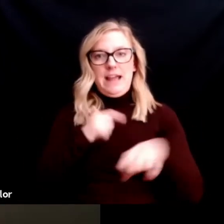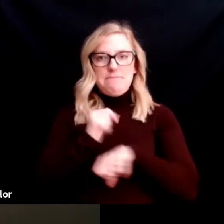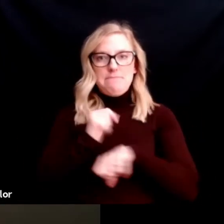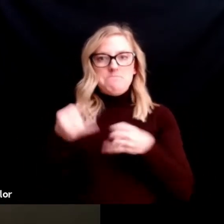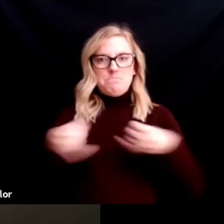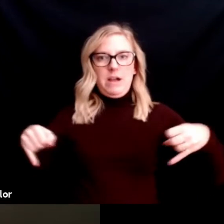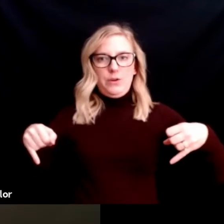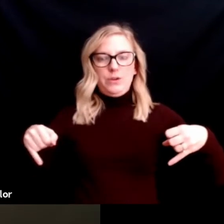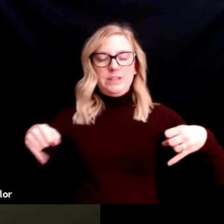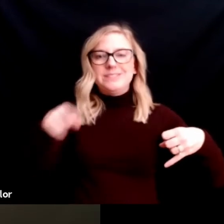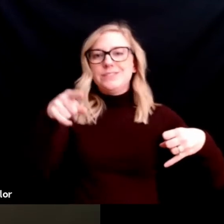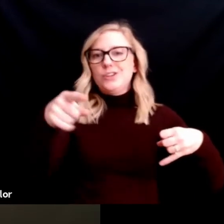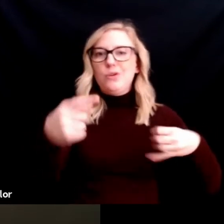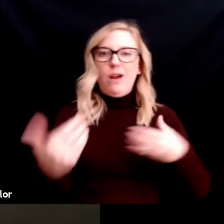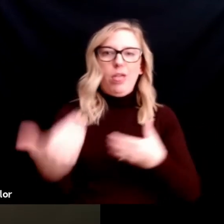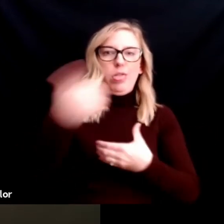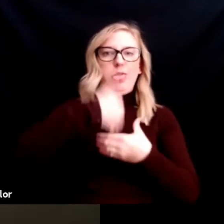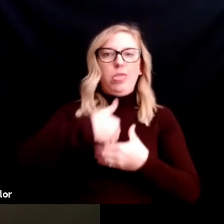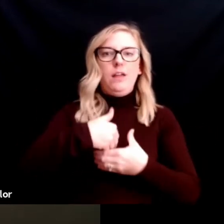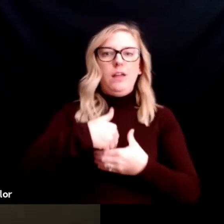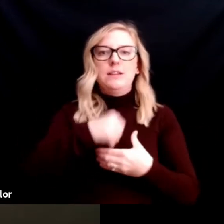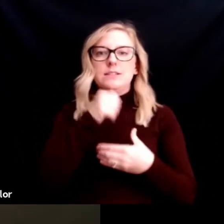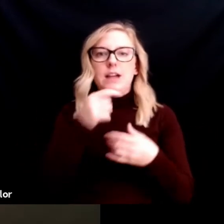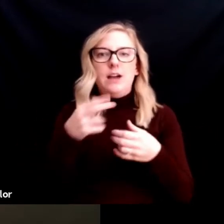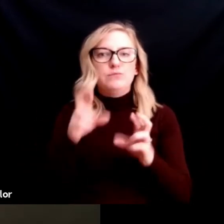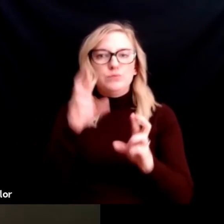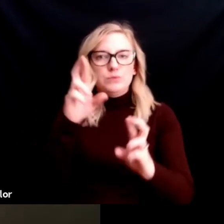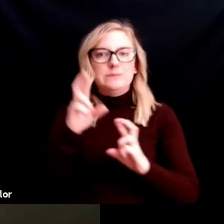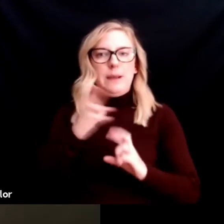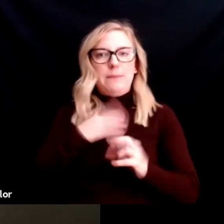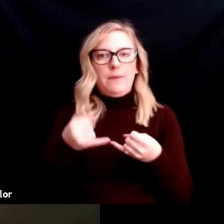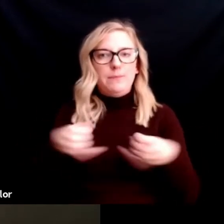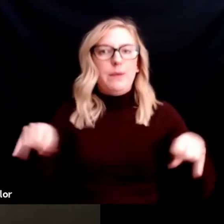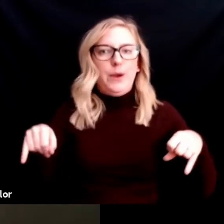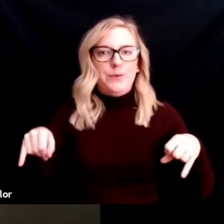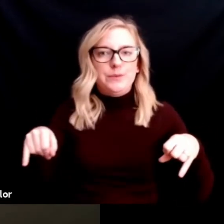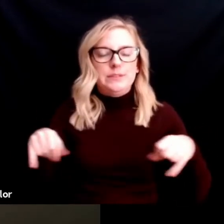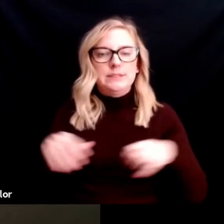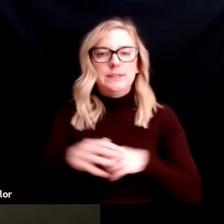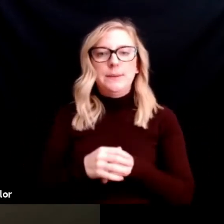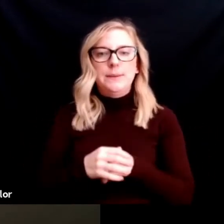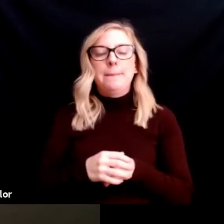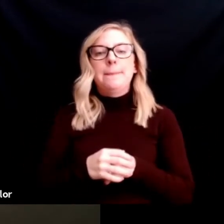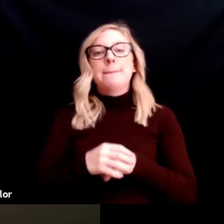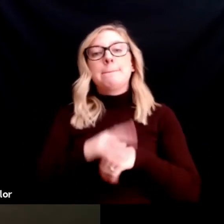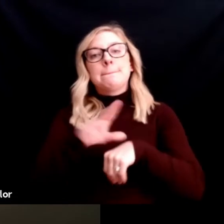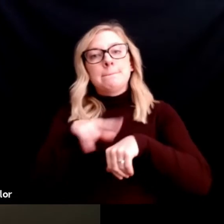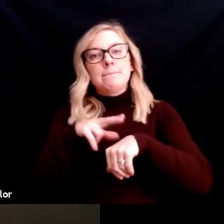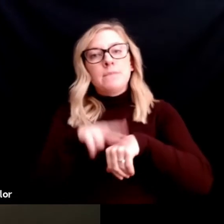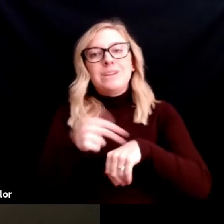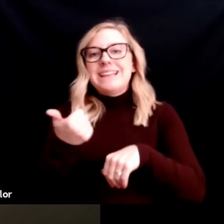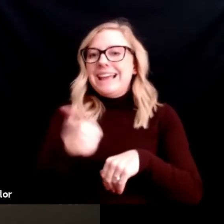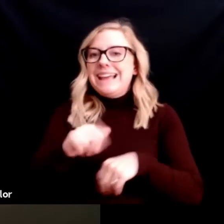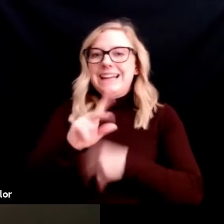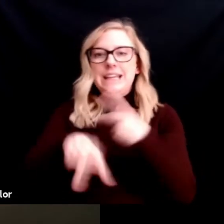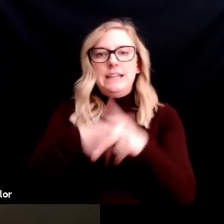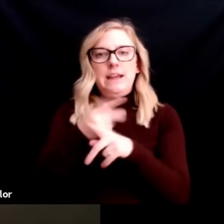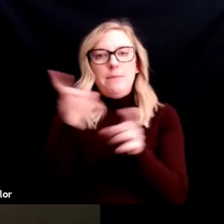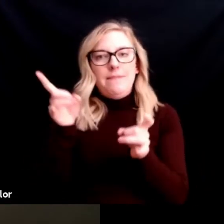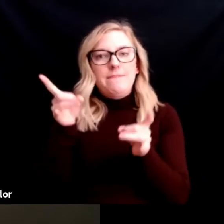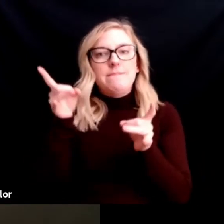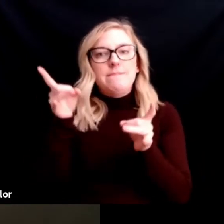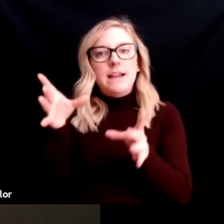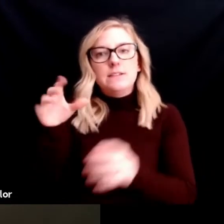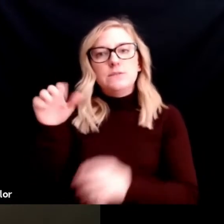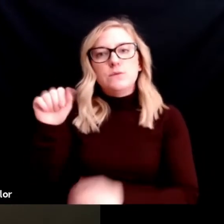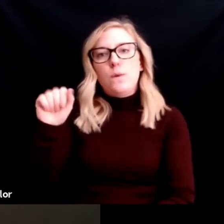boundaries regularly, or it's making a big impact. And then, of course, any kind of violence or abuse